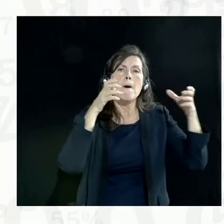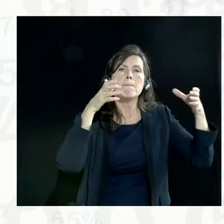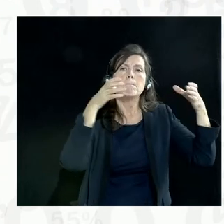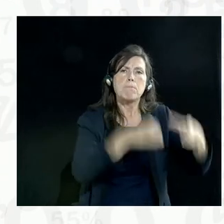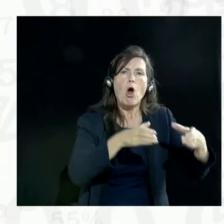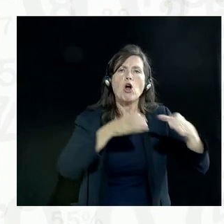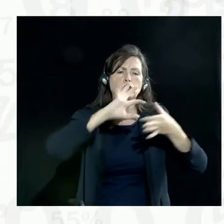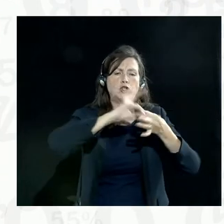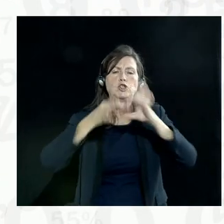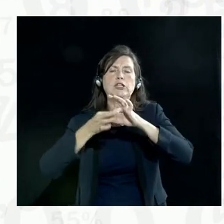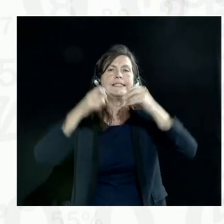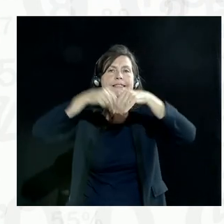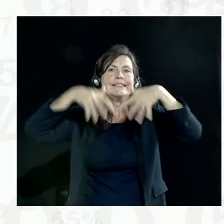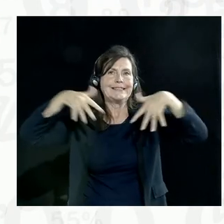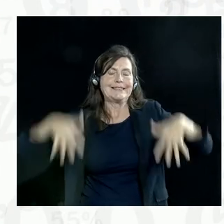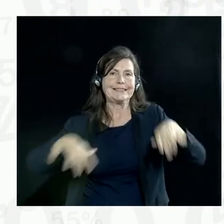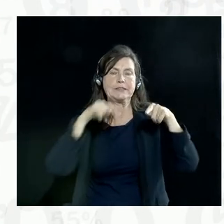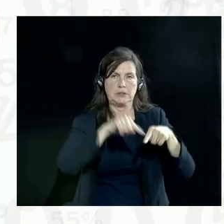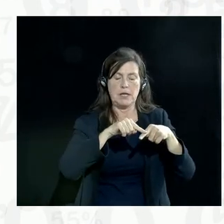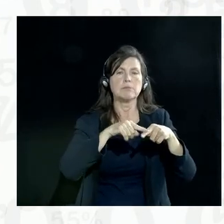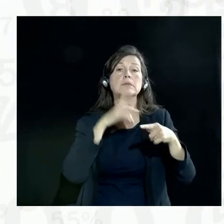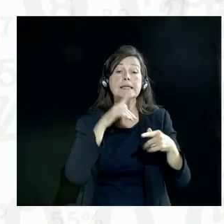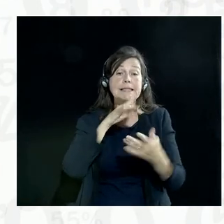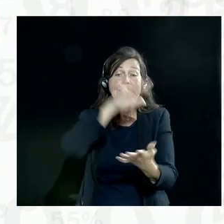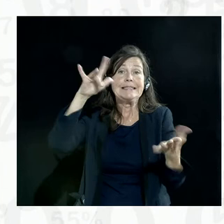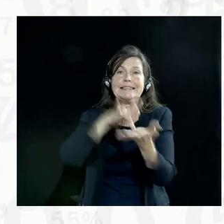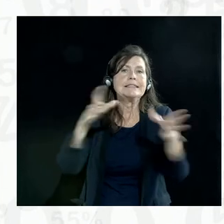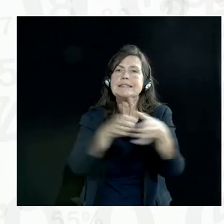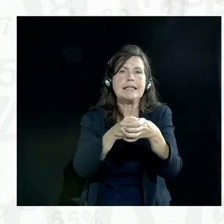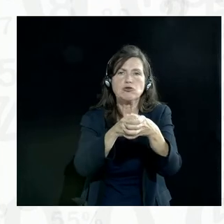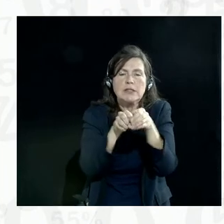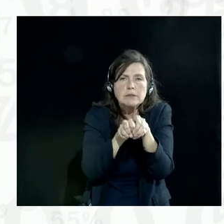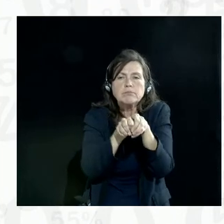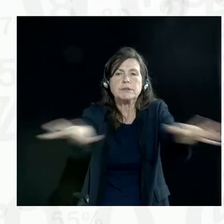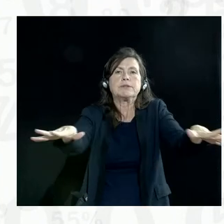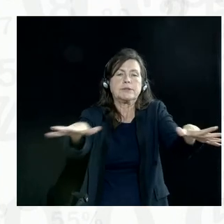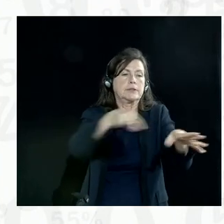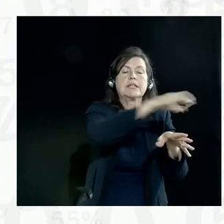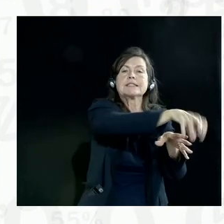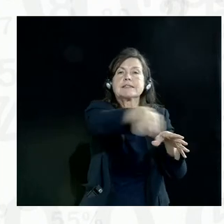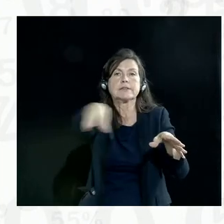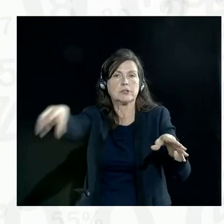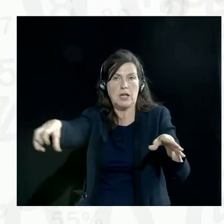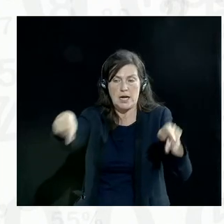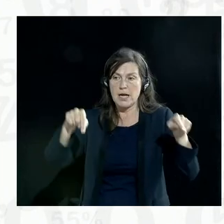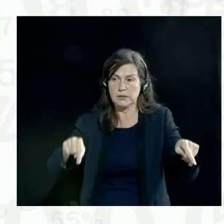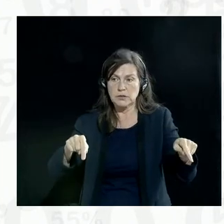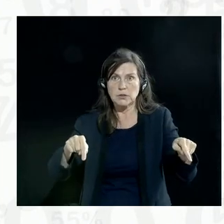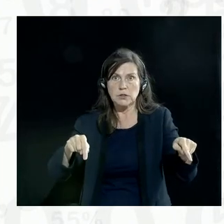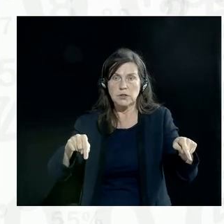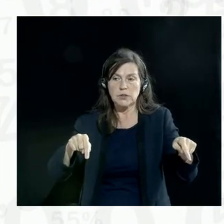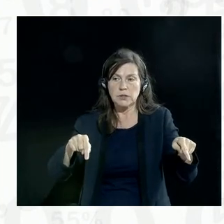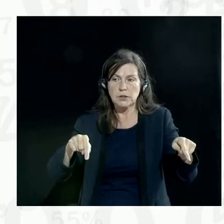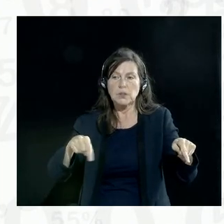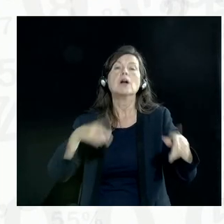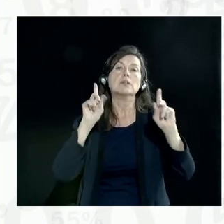supposed to be decentralized and permissionless, then how do you impose legal accountability? And will that actually impact the nature of